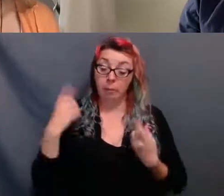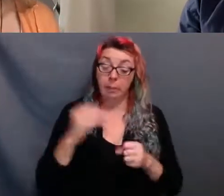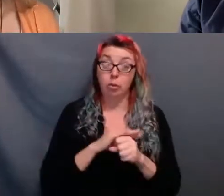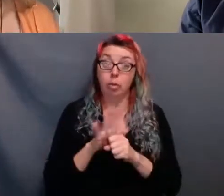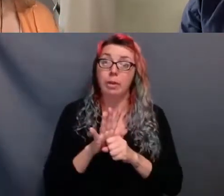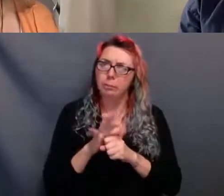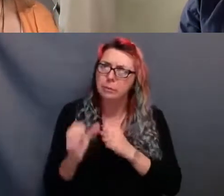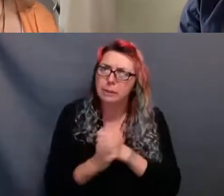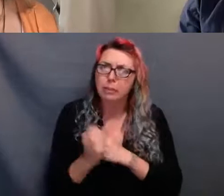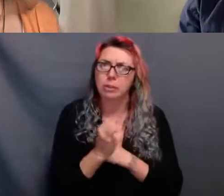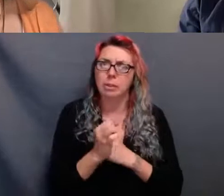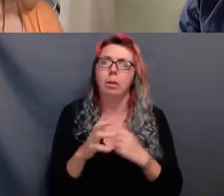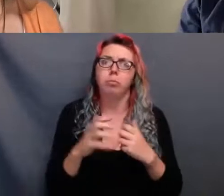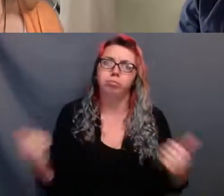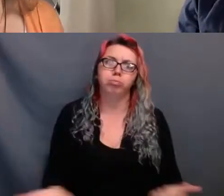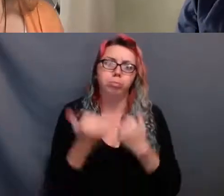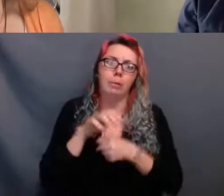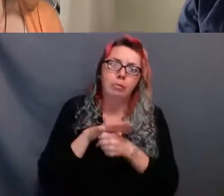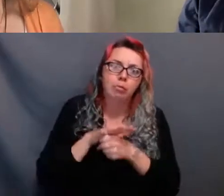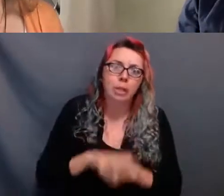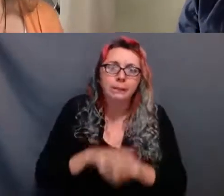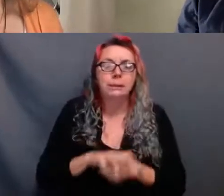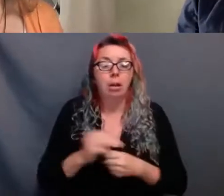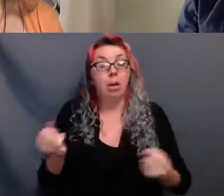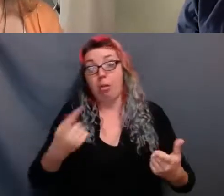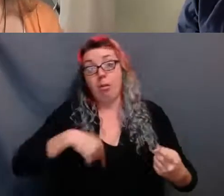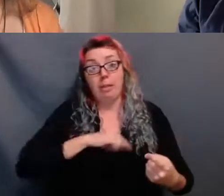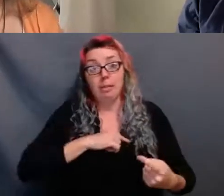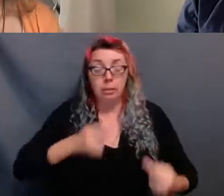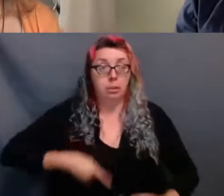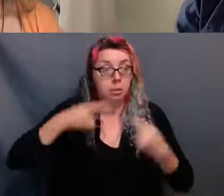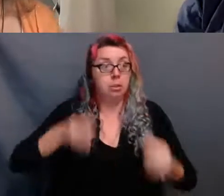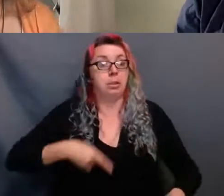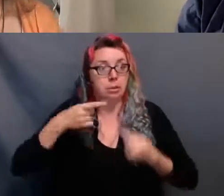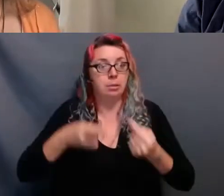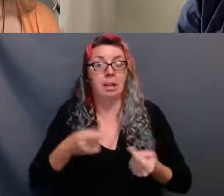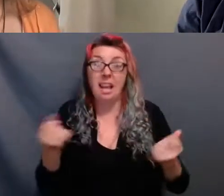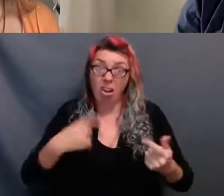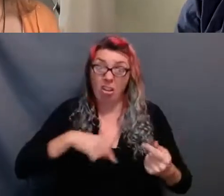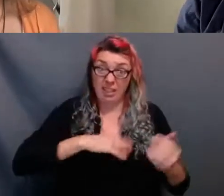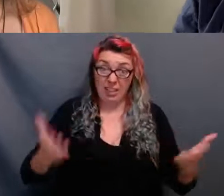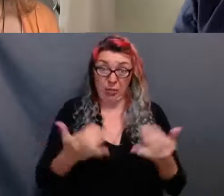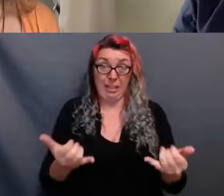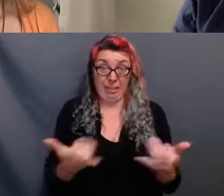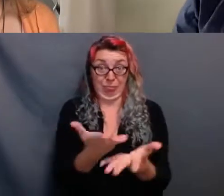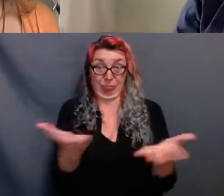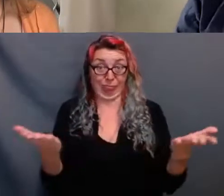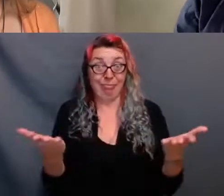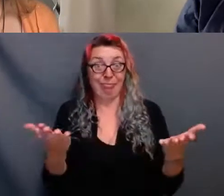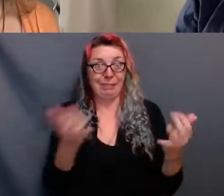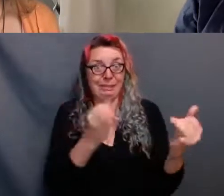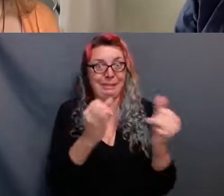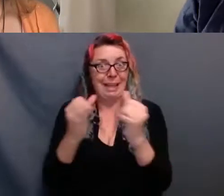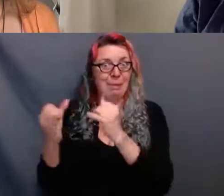pandemic. That is what we collectively come to the room today with. And none of us